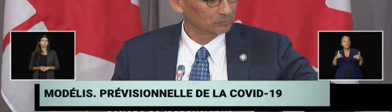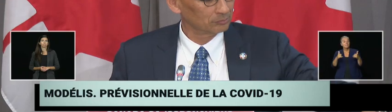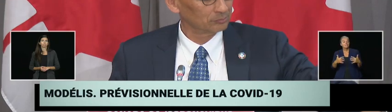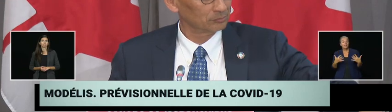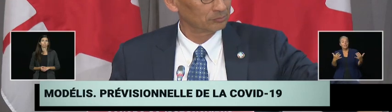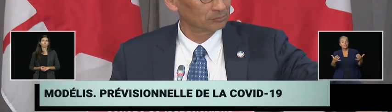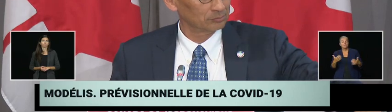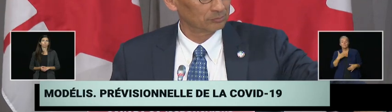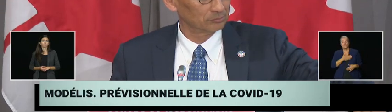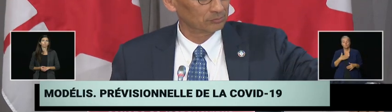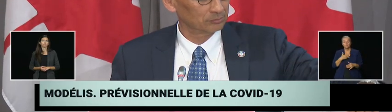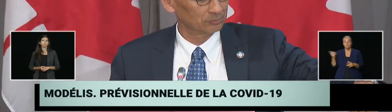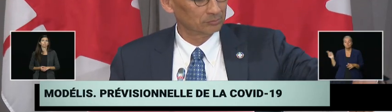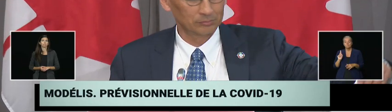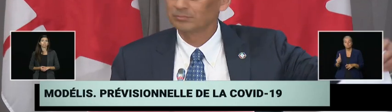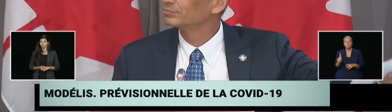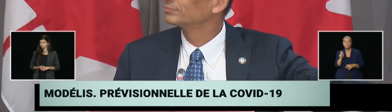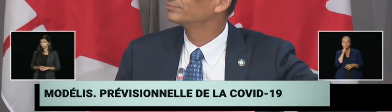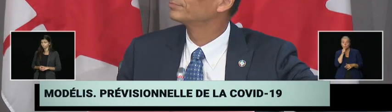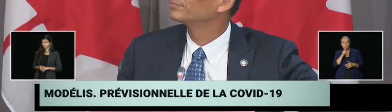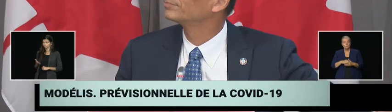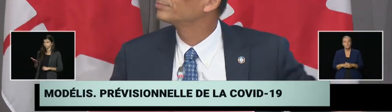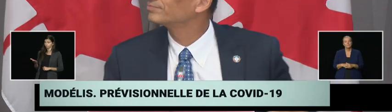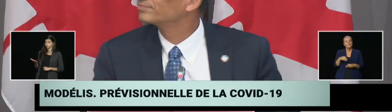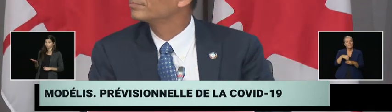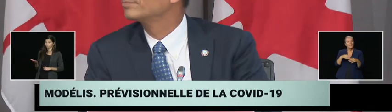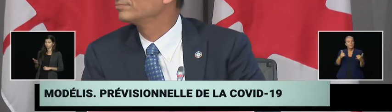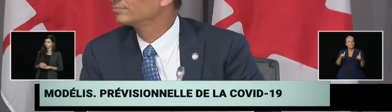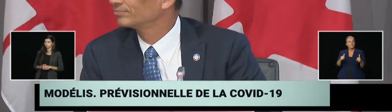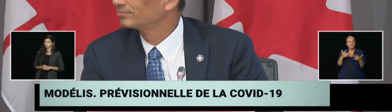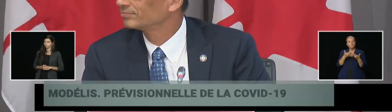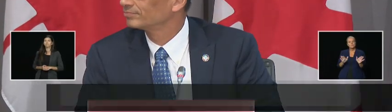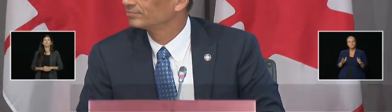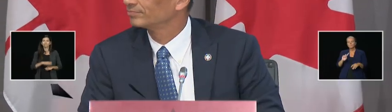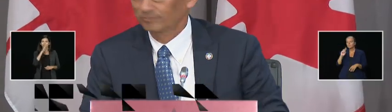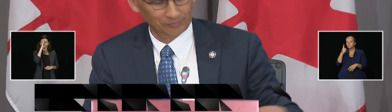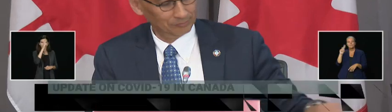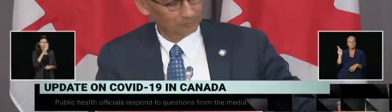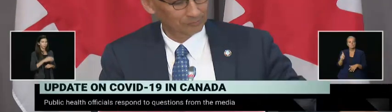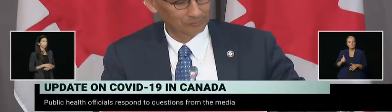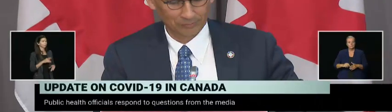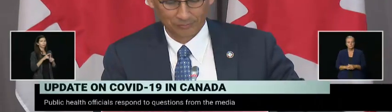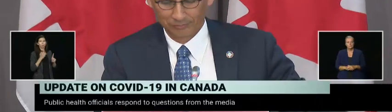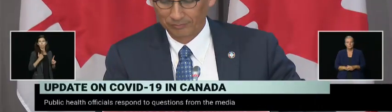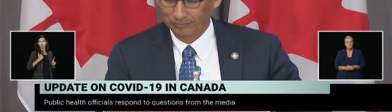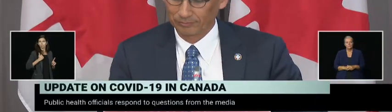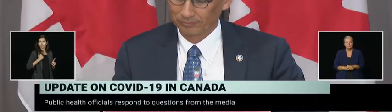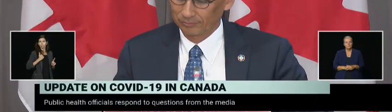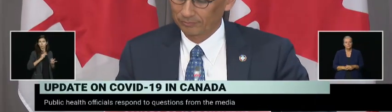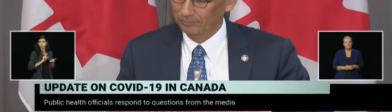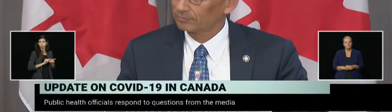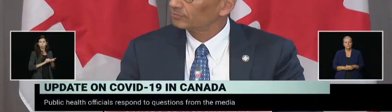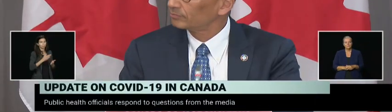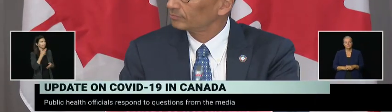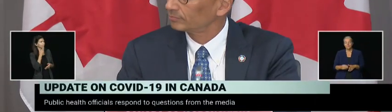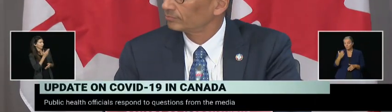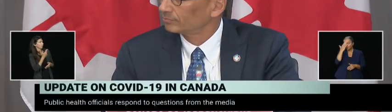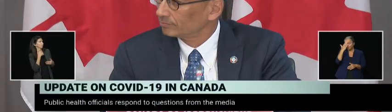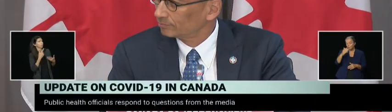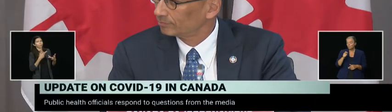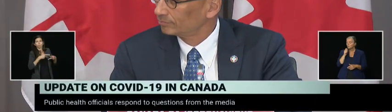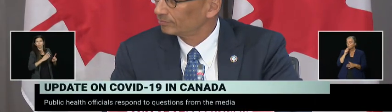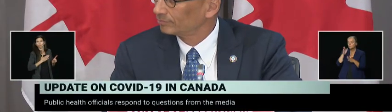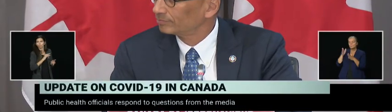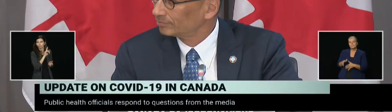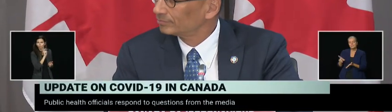First question. Hi, Stephanie Lovitz, the Canadian Press. Thank you, Dr. Neu, for taking the question. I wanted to canvass your